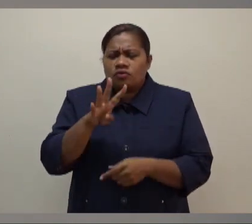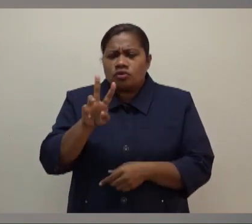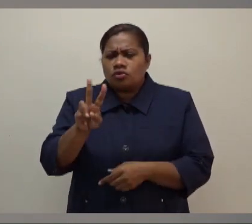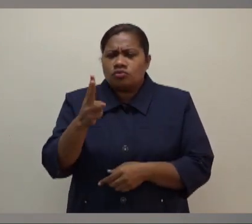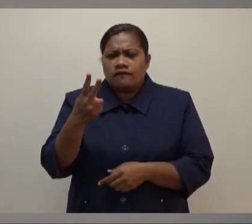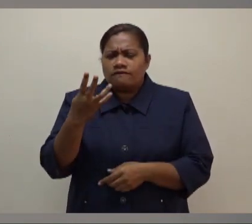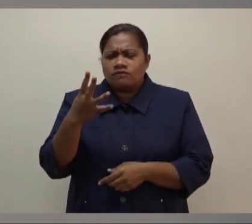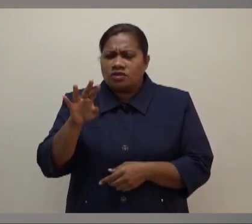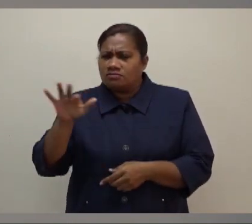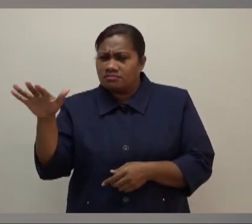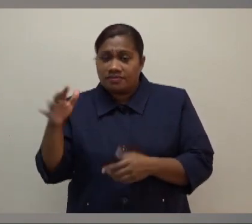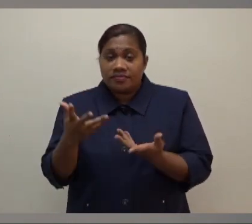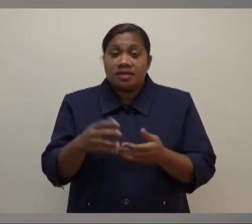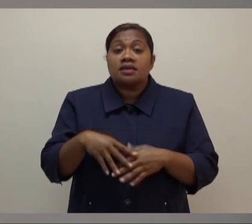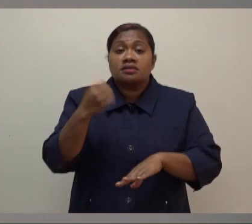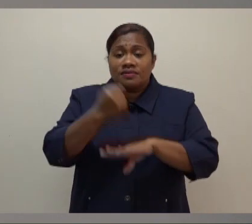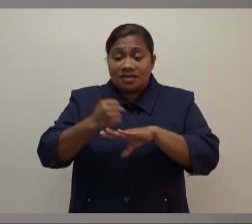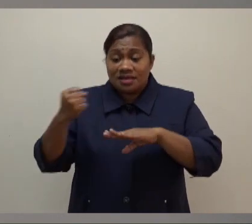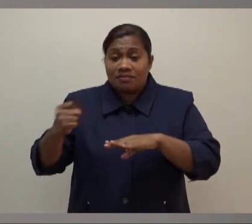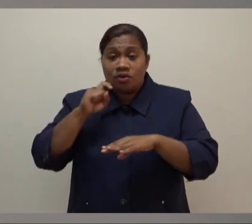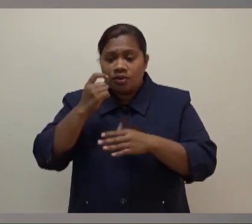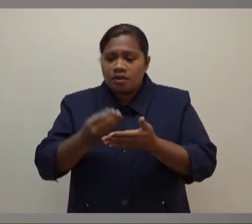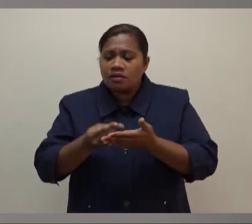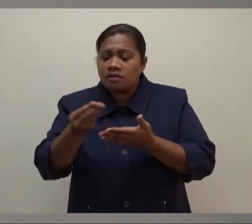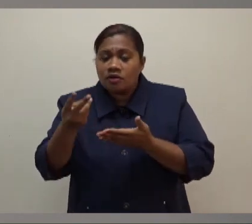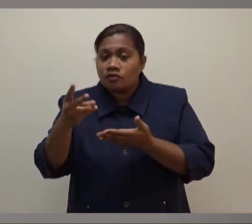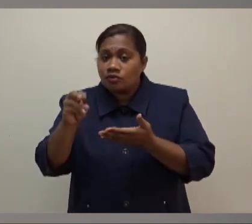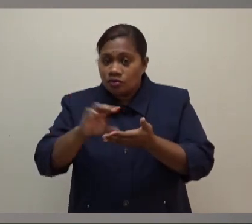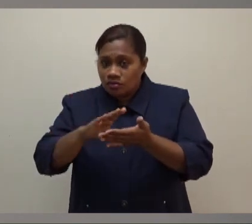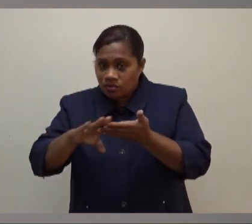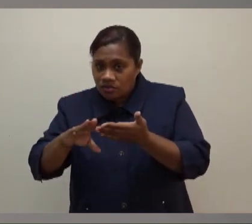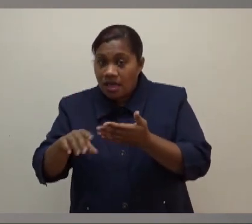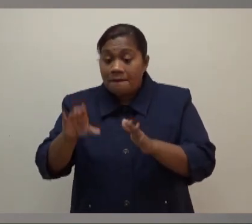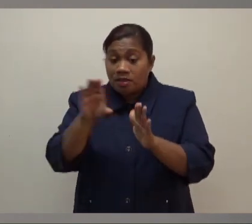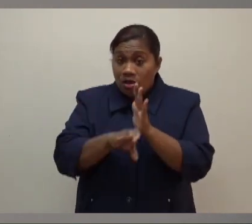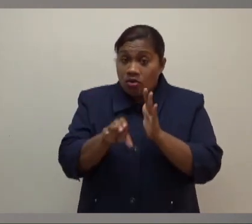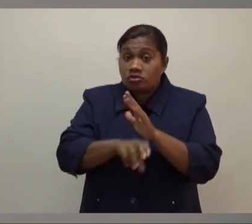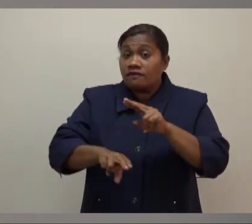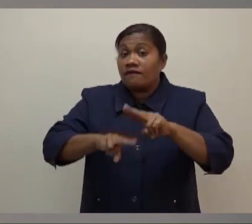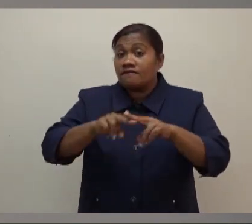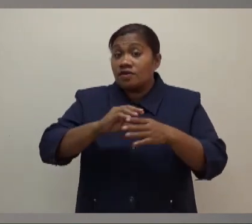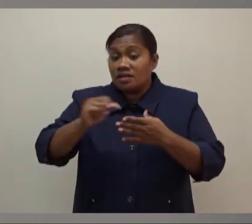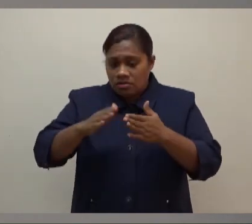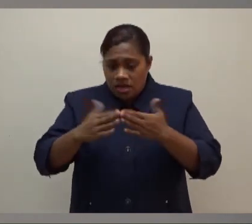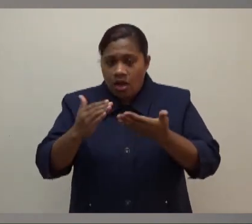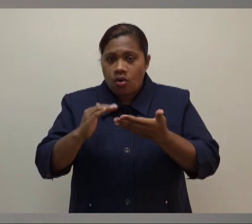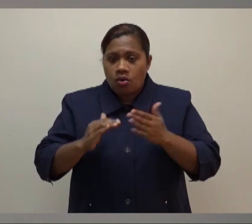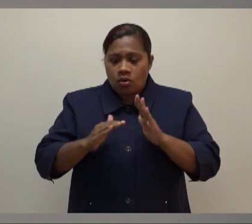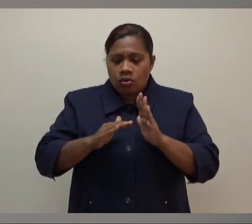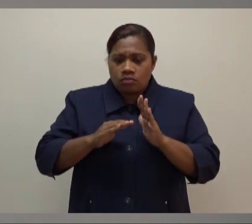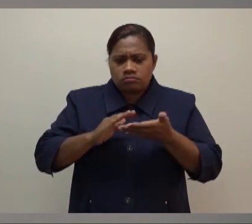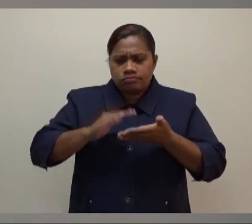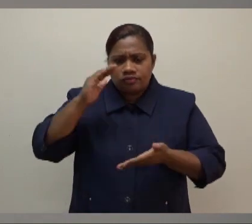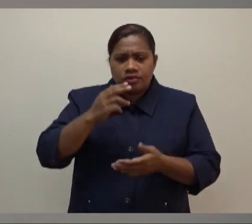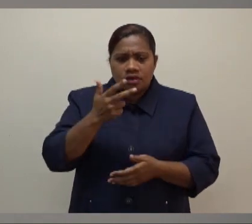used to subsidize and the farmer used to pay only $20, the cost of that bag of that fertilizer will now go up to $80, so